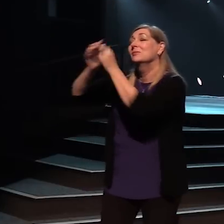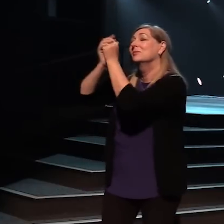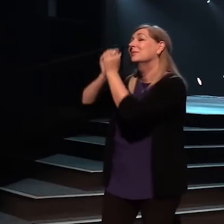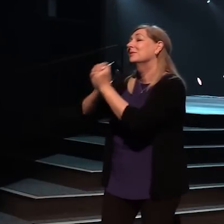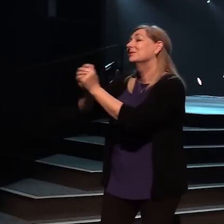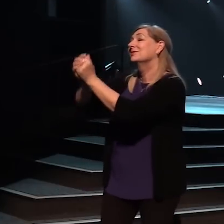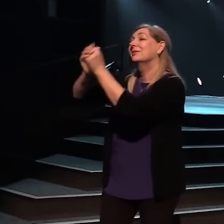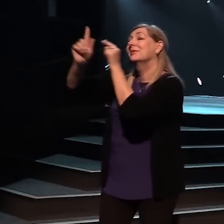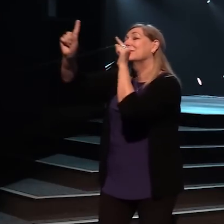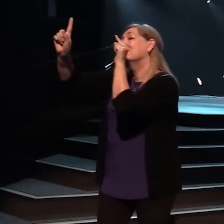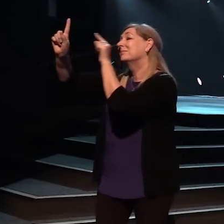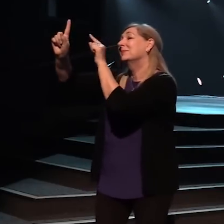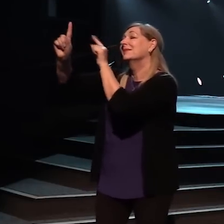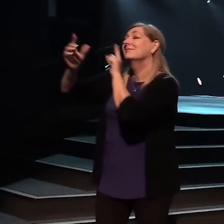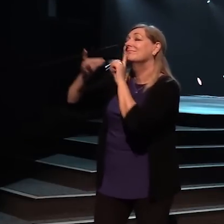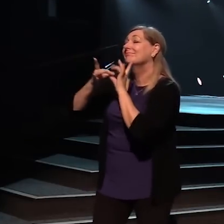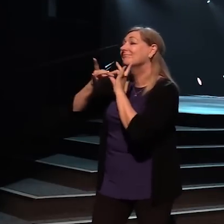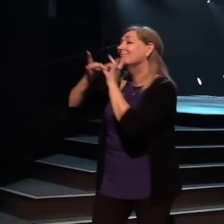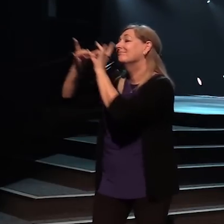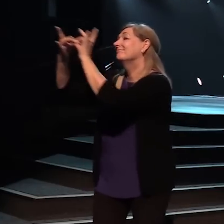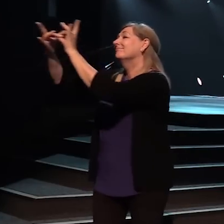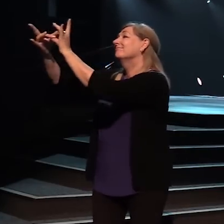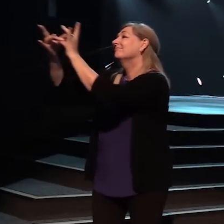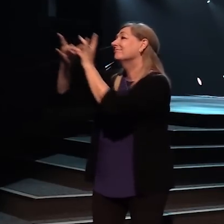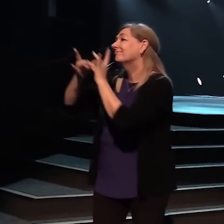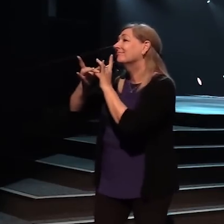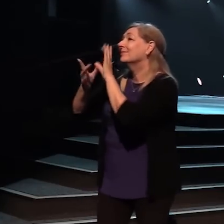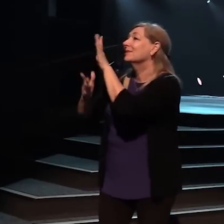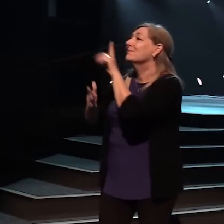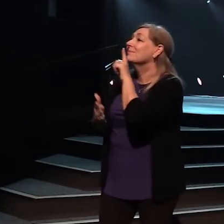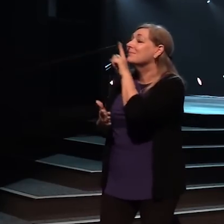you in spirit and in truth